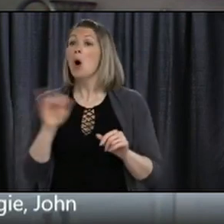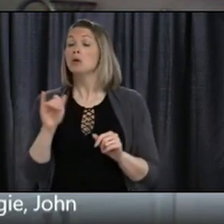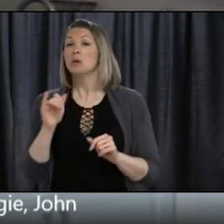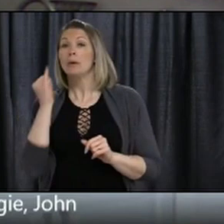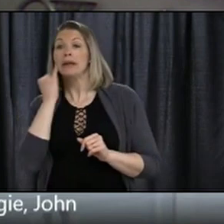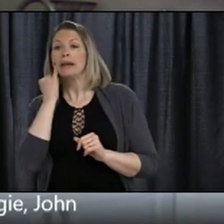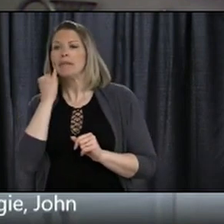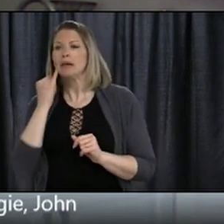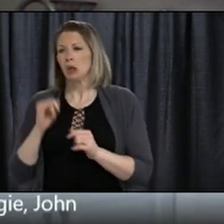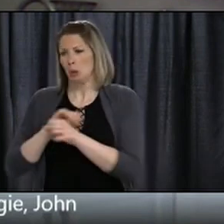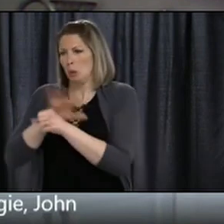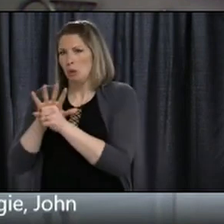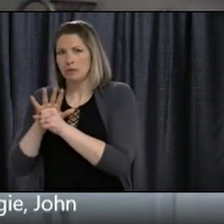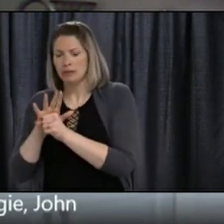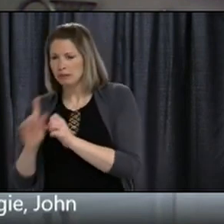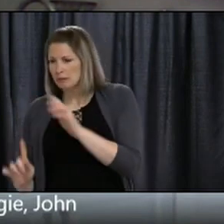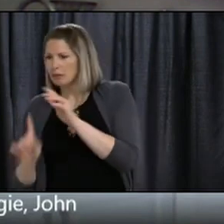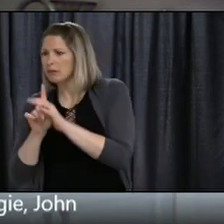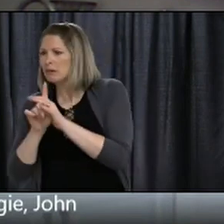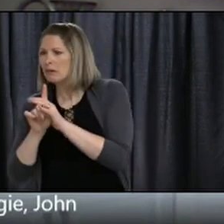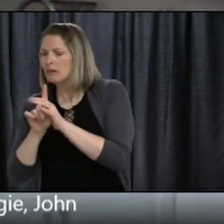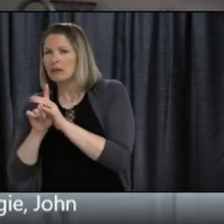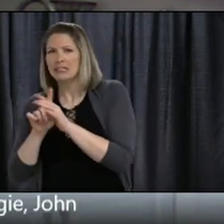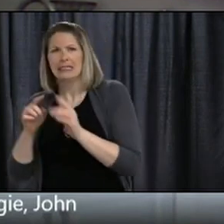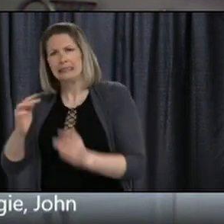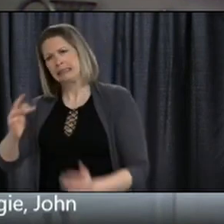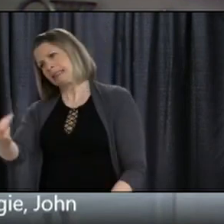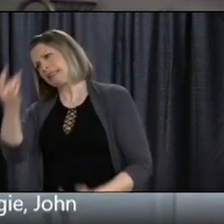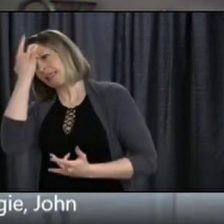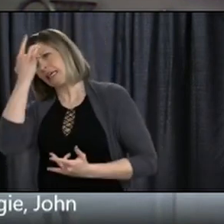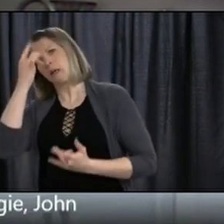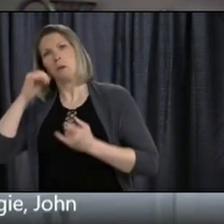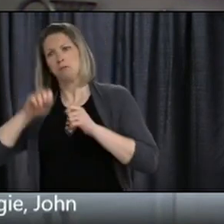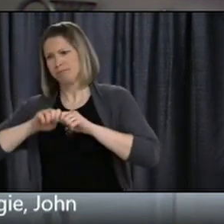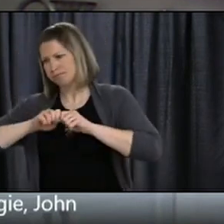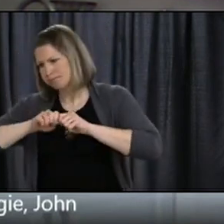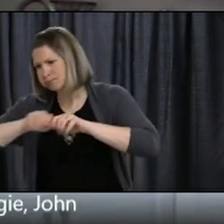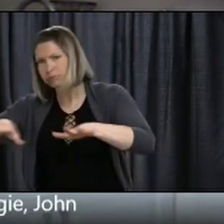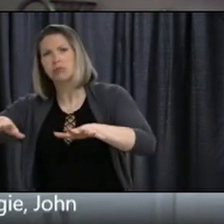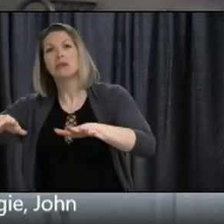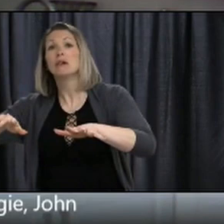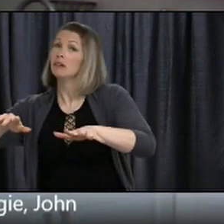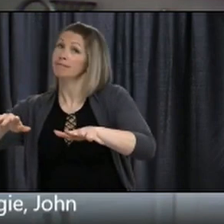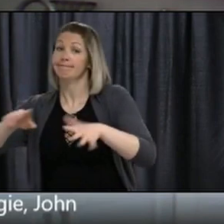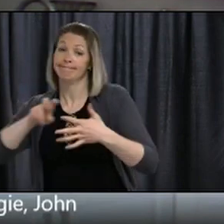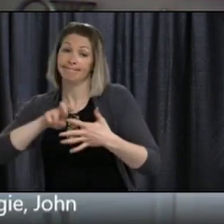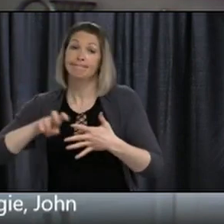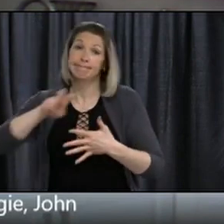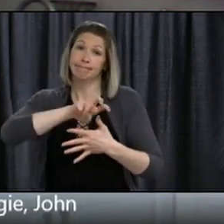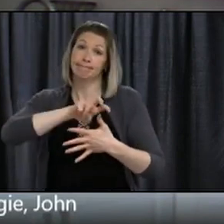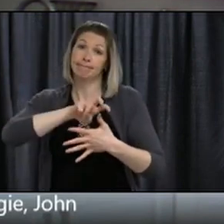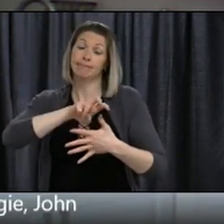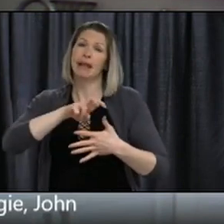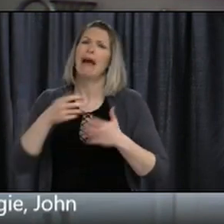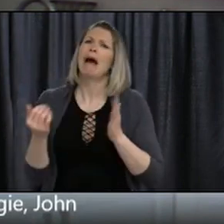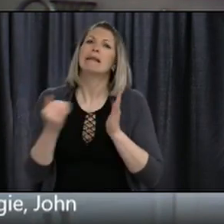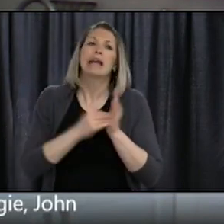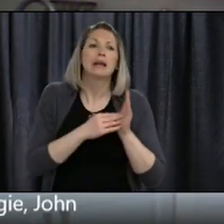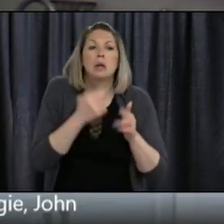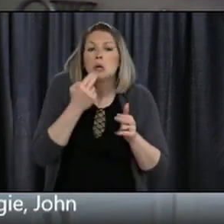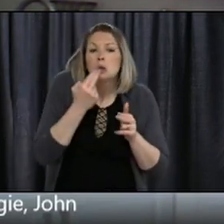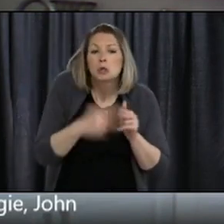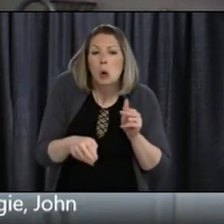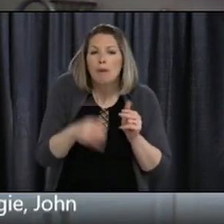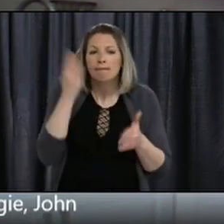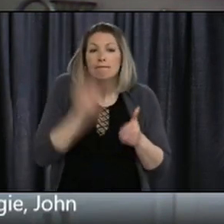is, as I've said before, a marathon, not a sprint. And the desire to look at these relaxations